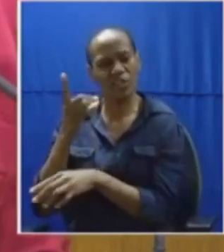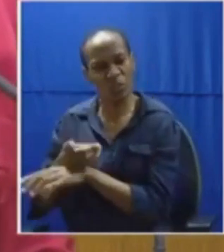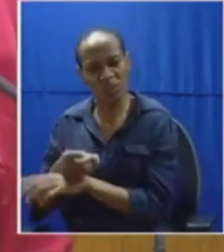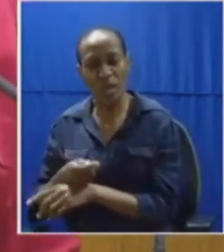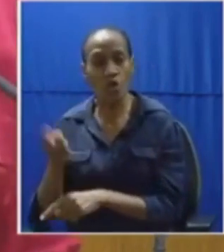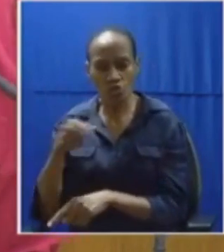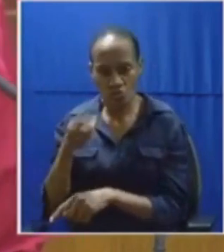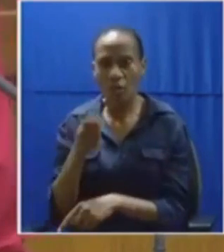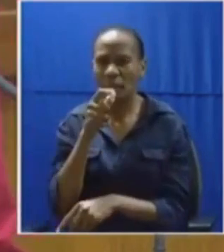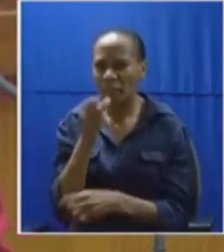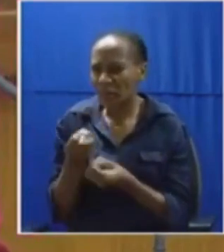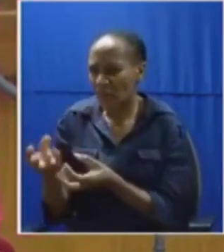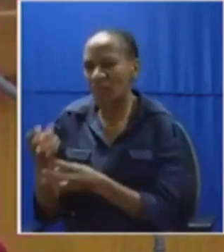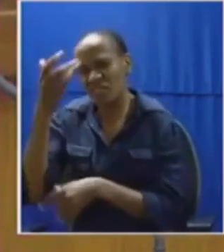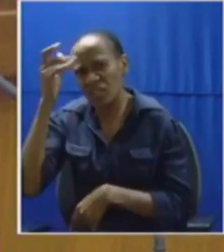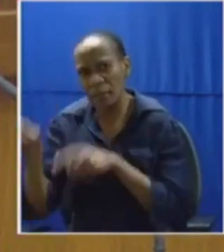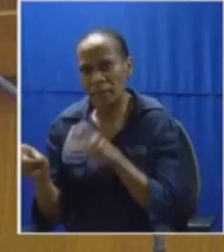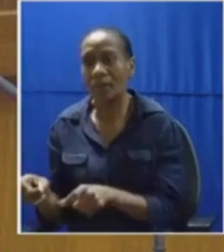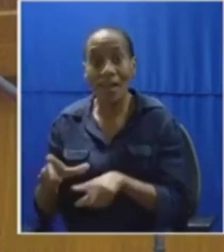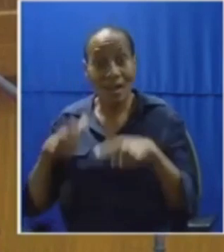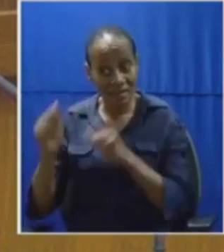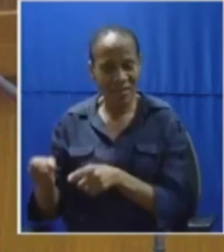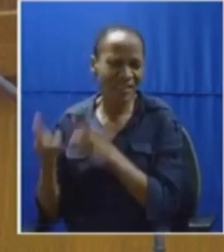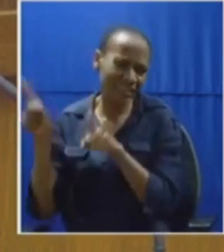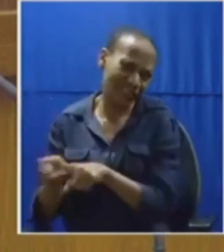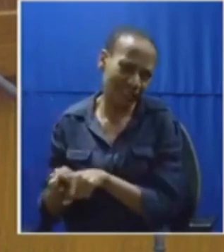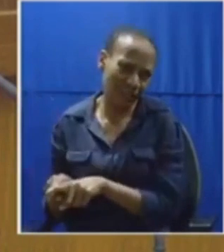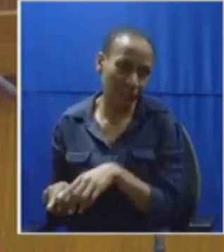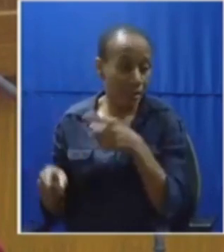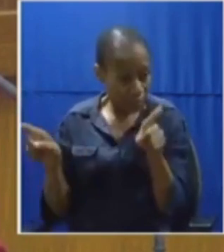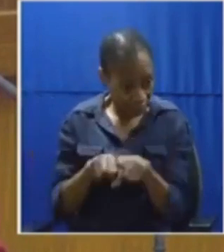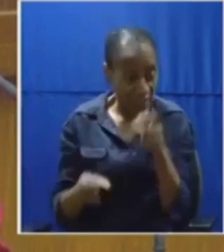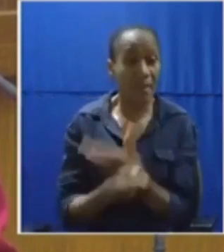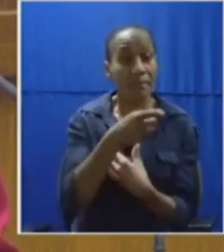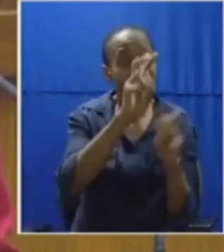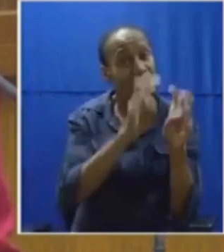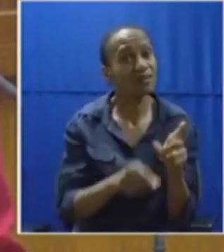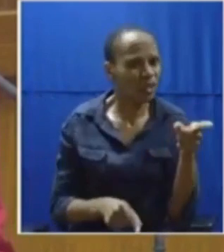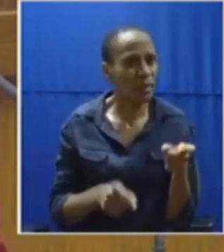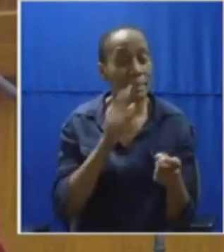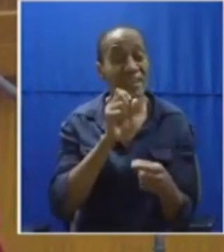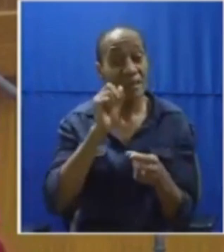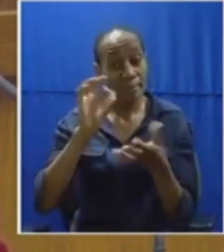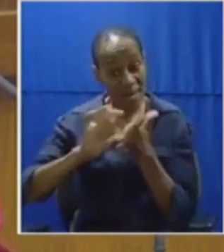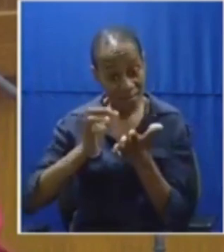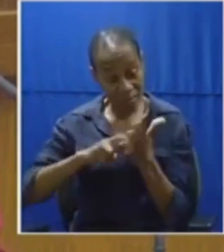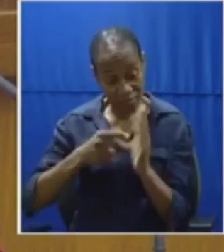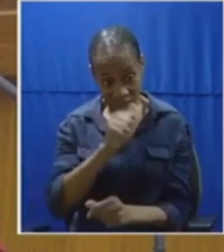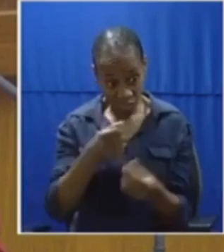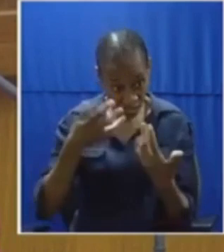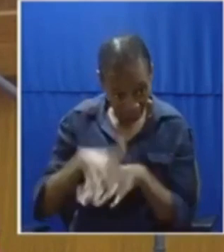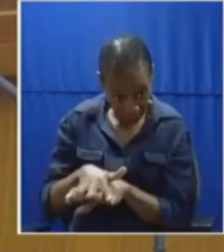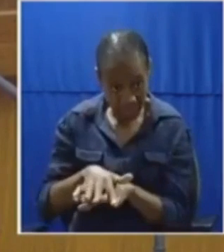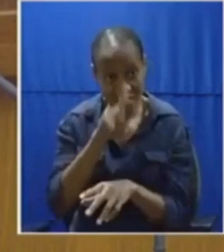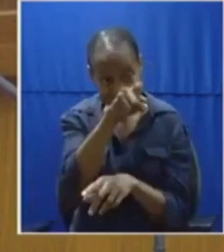and endangering their lives. Your approach to ESCOM is going to destroy the power utility. And as people who will be here